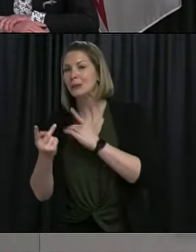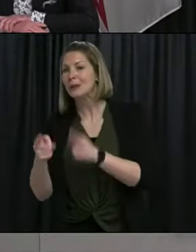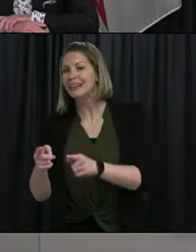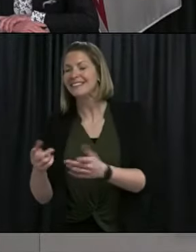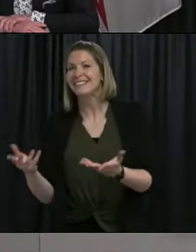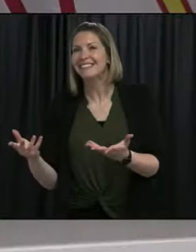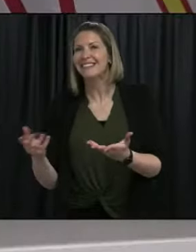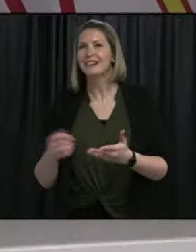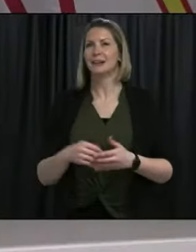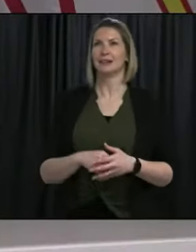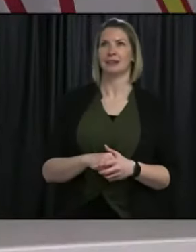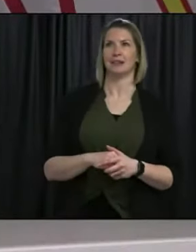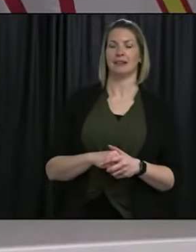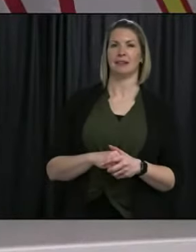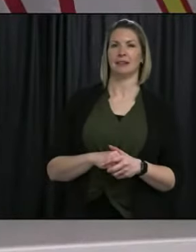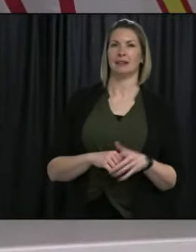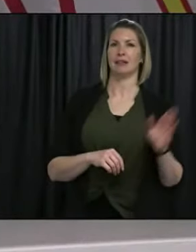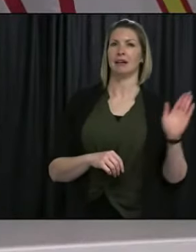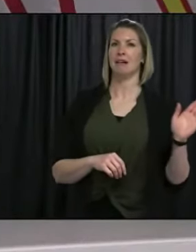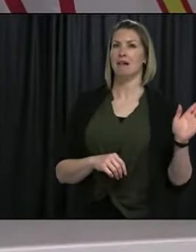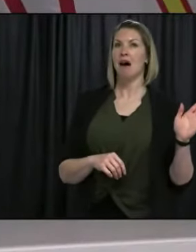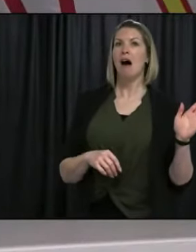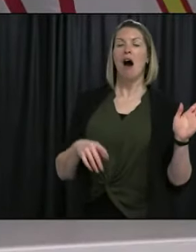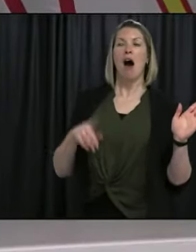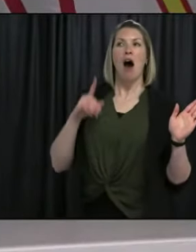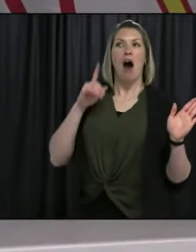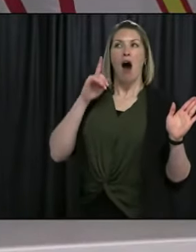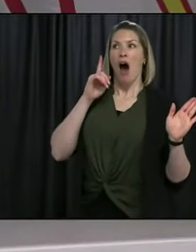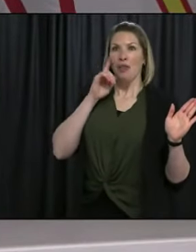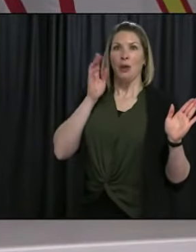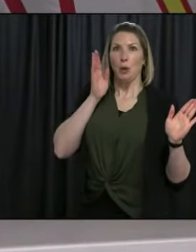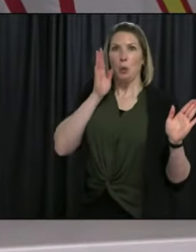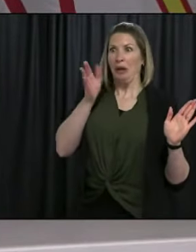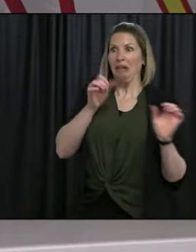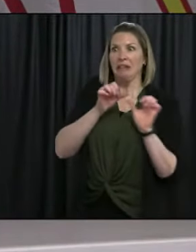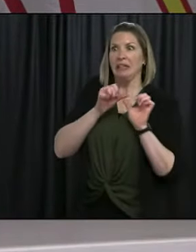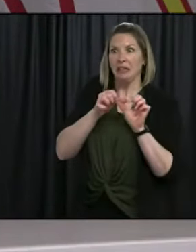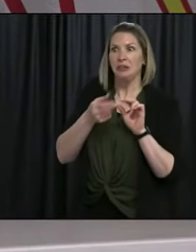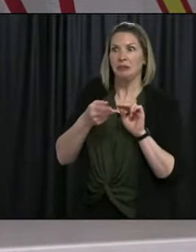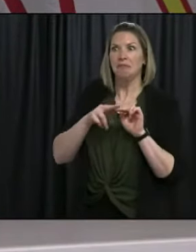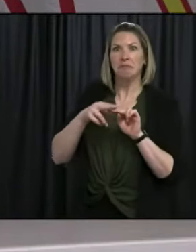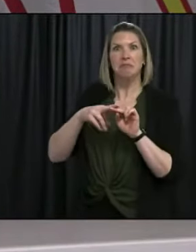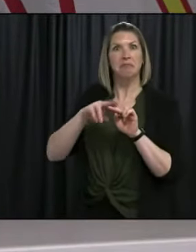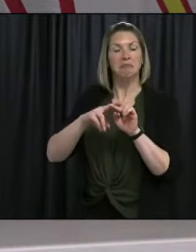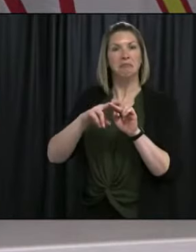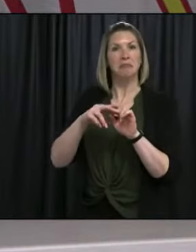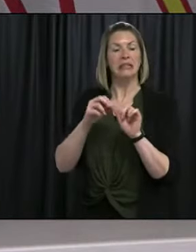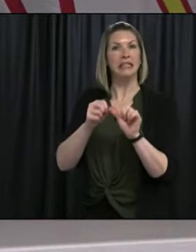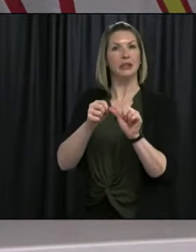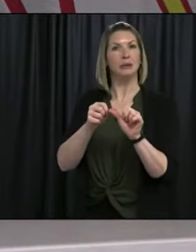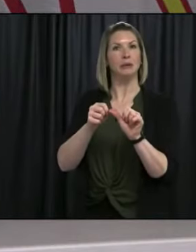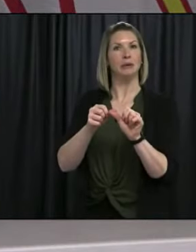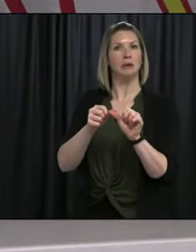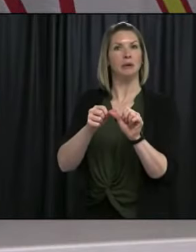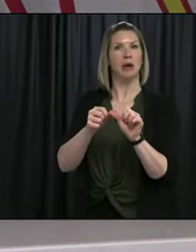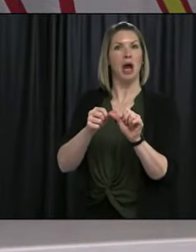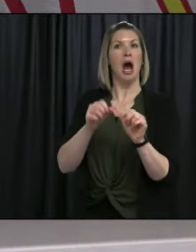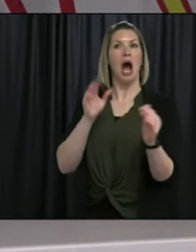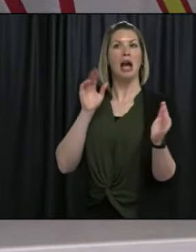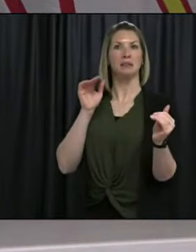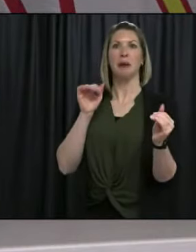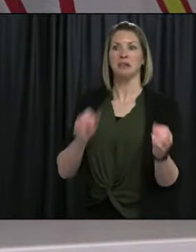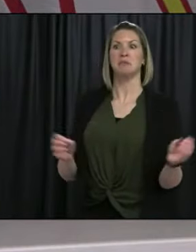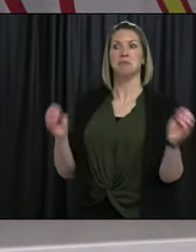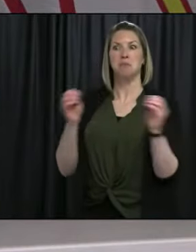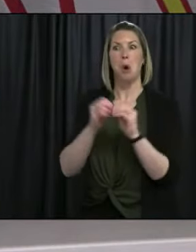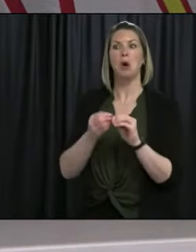So I don't think it's inevitable. I think we will see cases. I think we will continue to see cases, and we'll probably see more cases over the coming weeks.